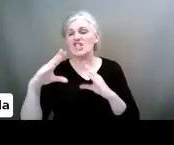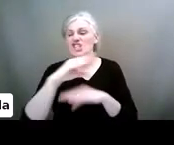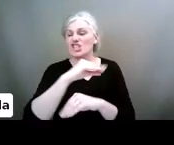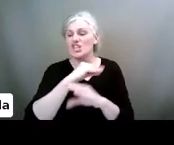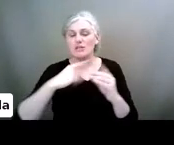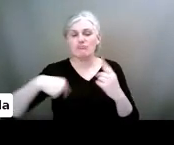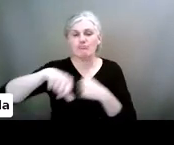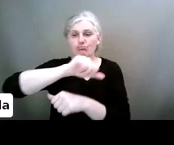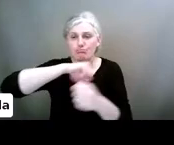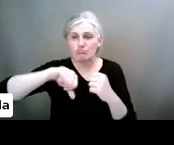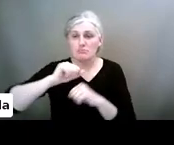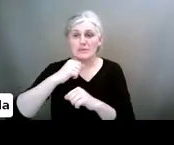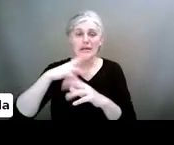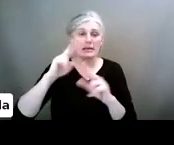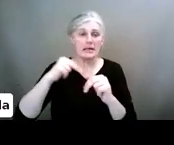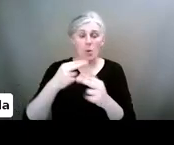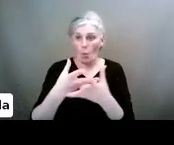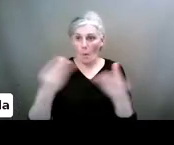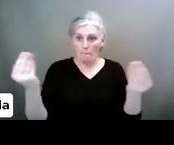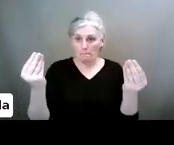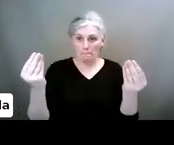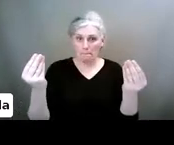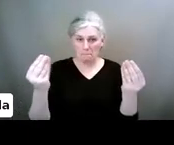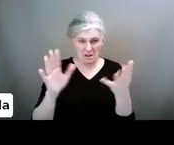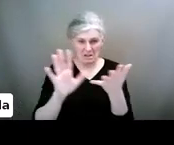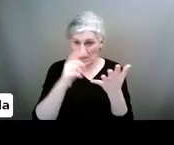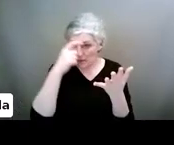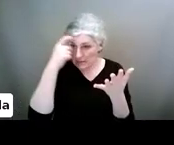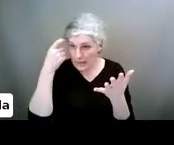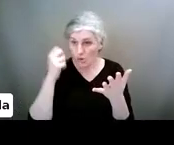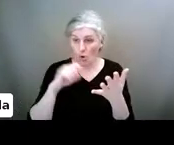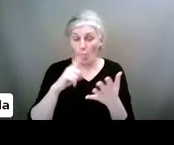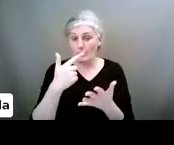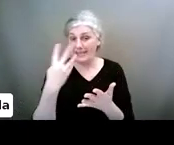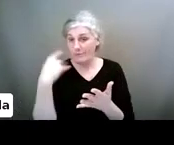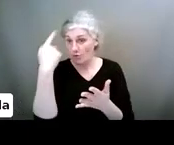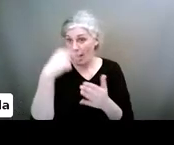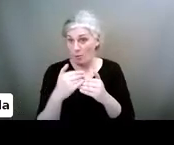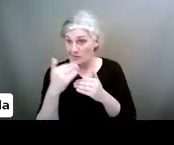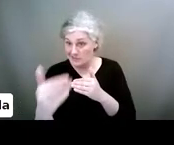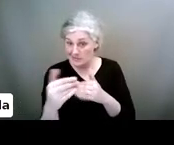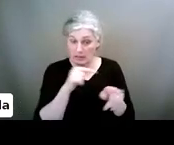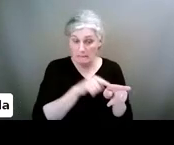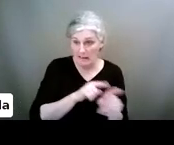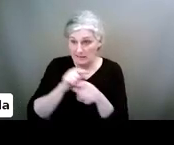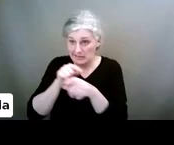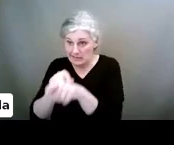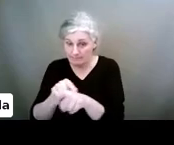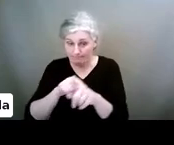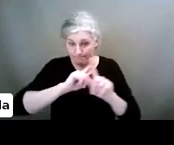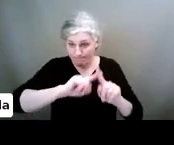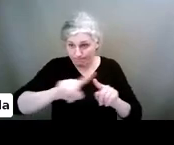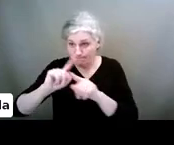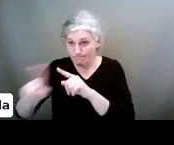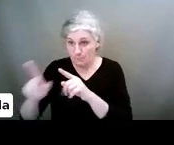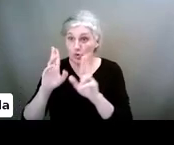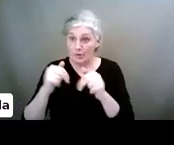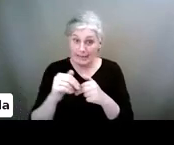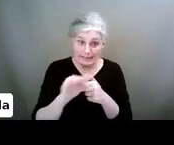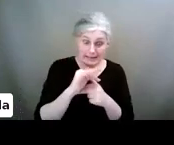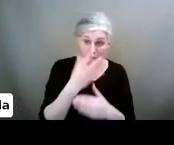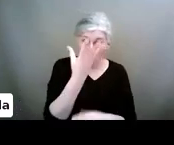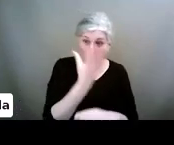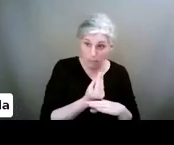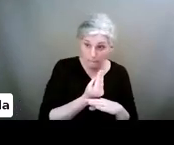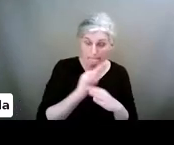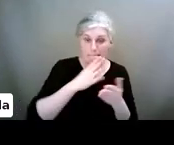They can disappear in, you know, 10 seconds or 24 hours. You can save them, the messages. You can delete